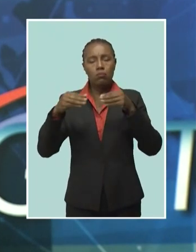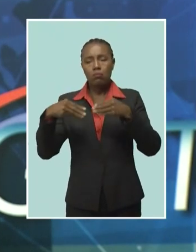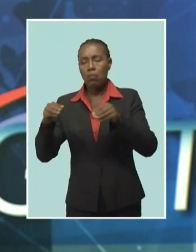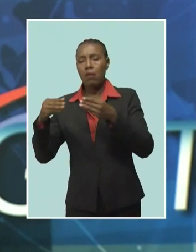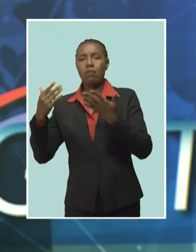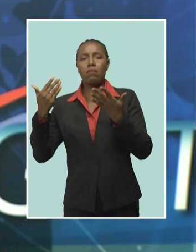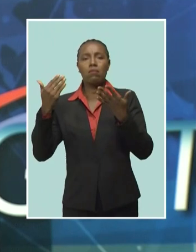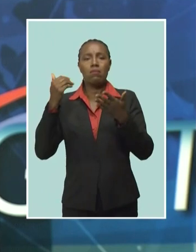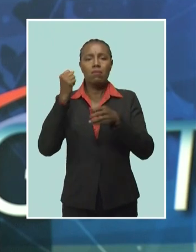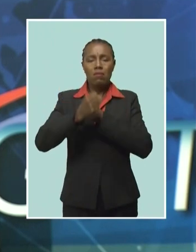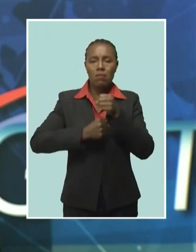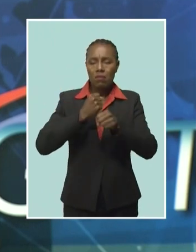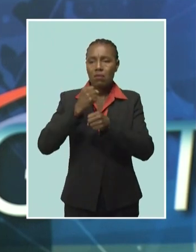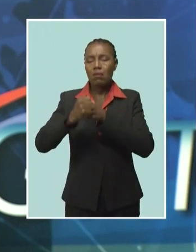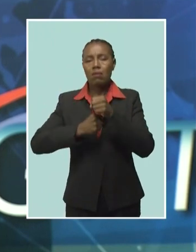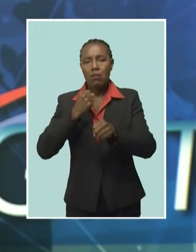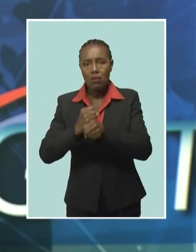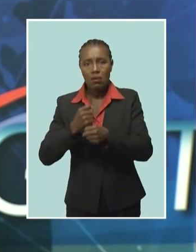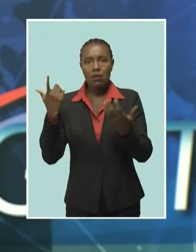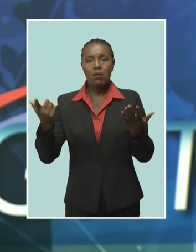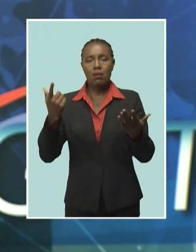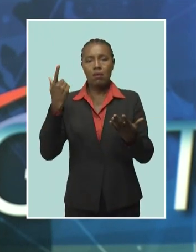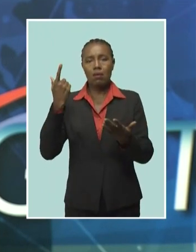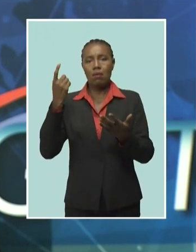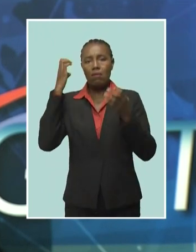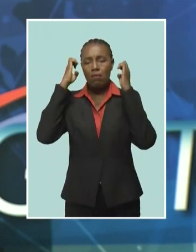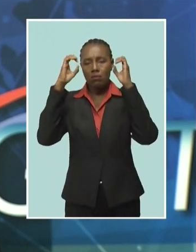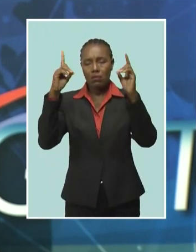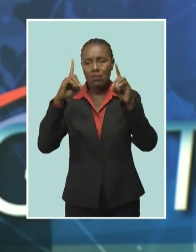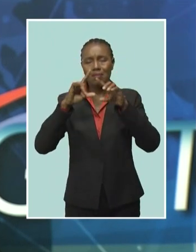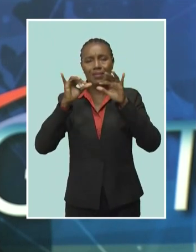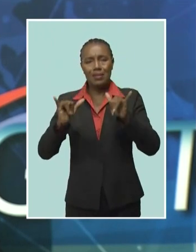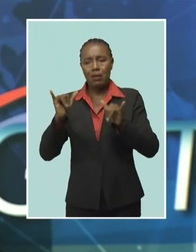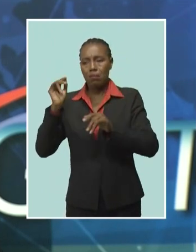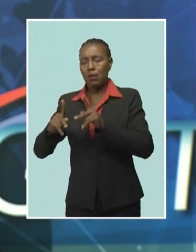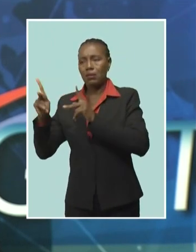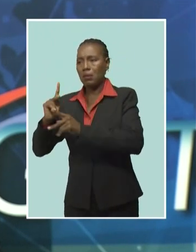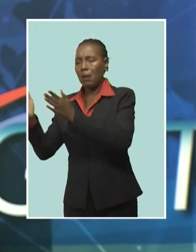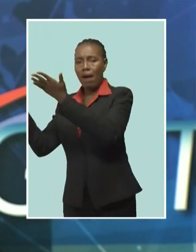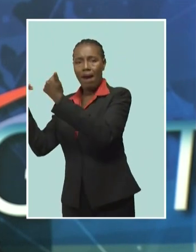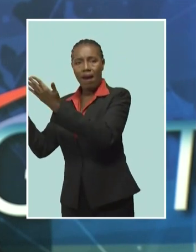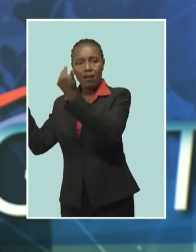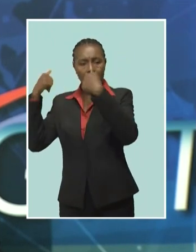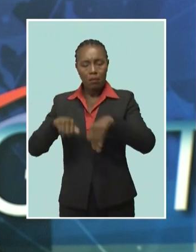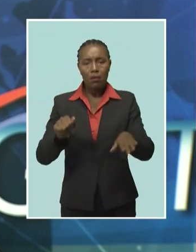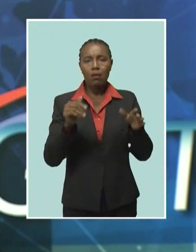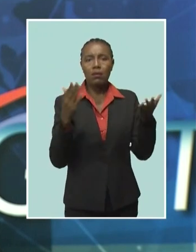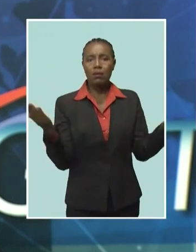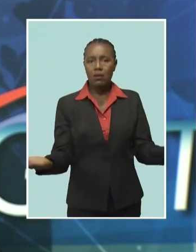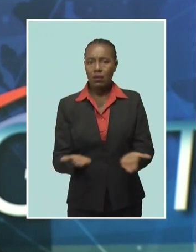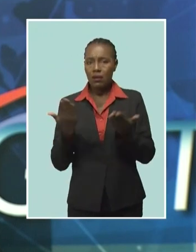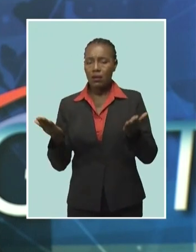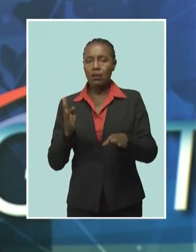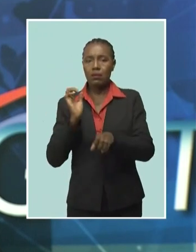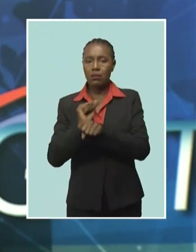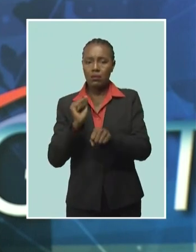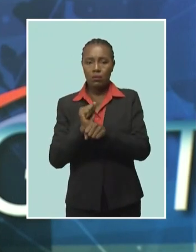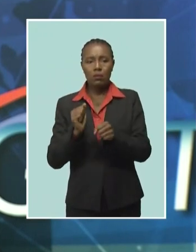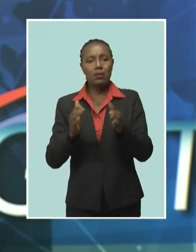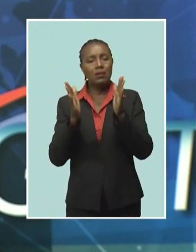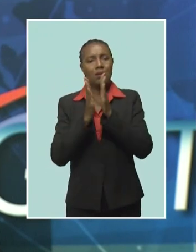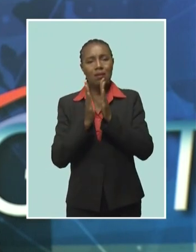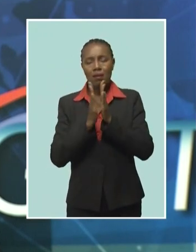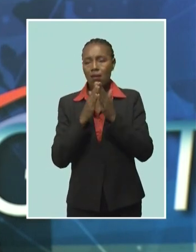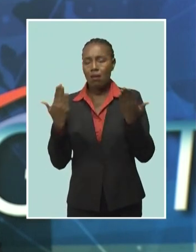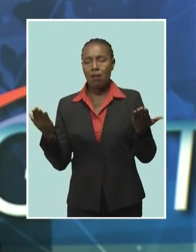and labor still has to be imported She called for continuous dialogue with the private sector since incentives were given in the recent